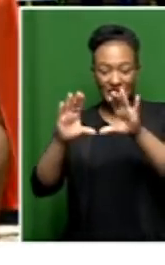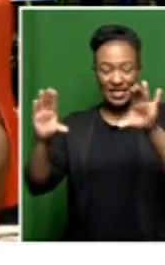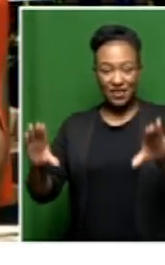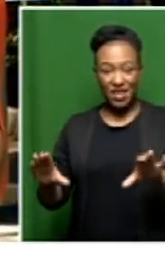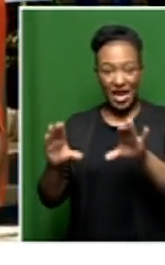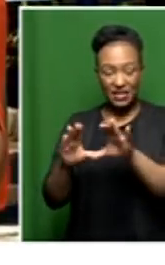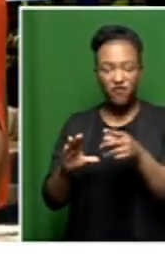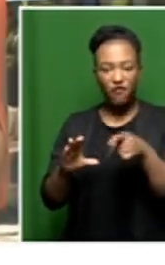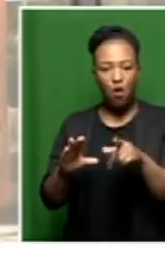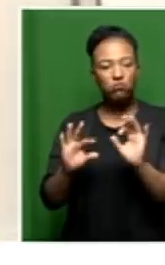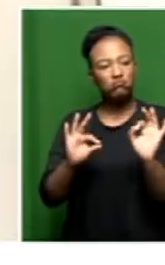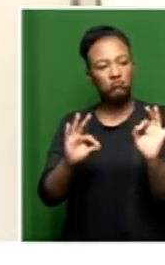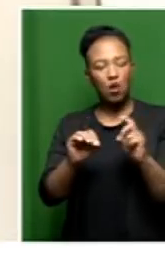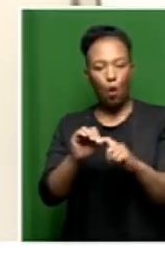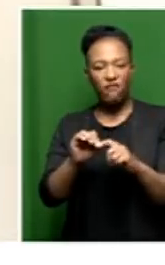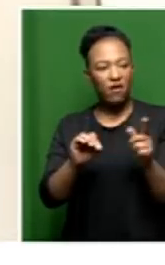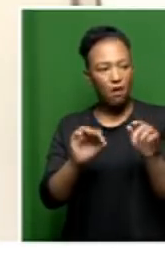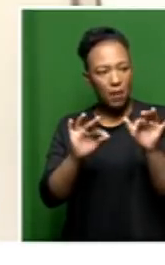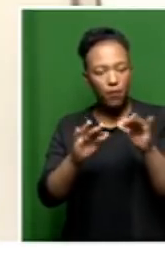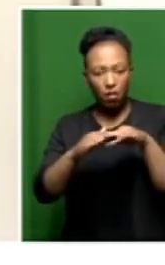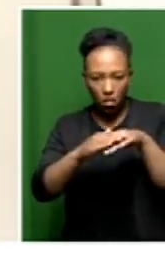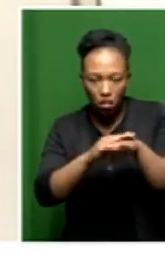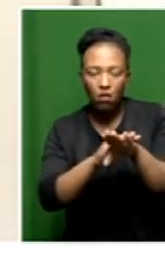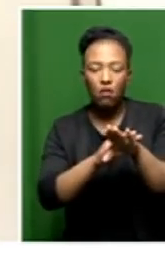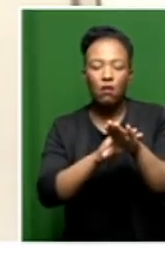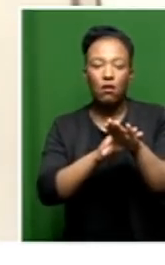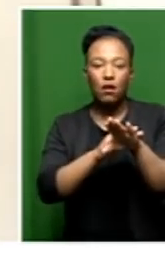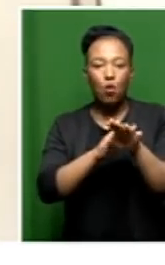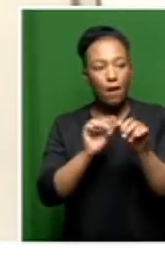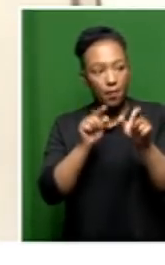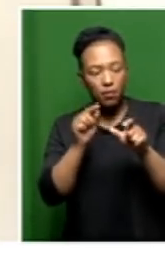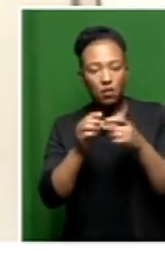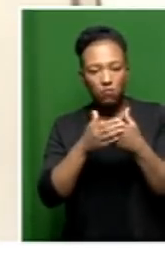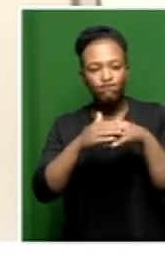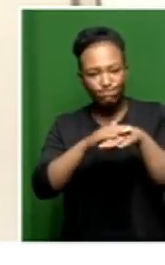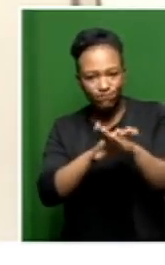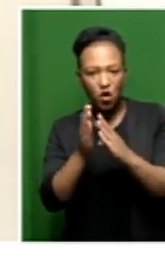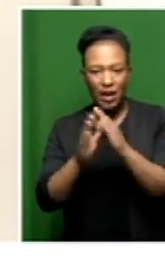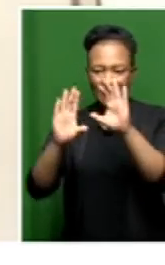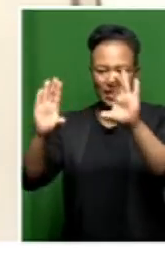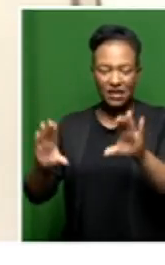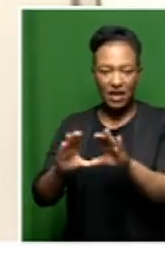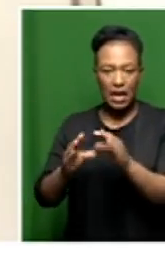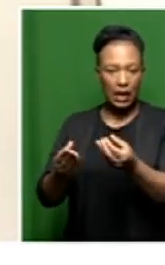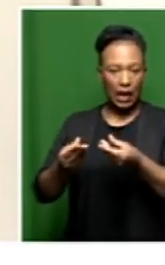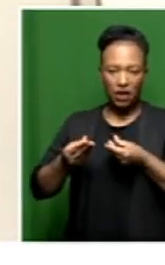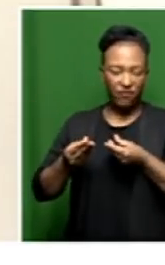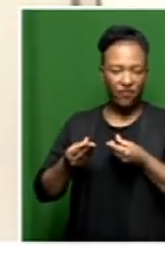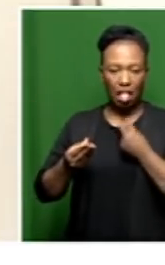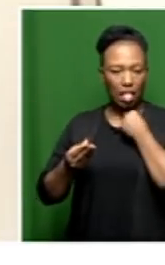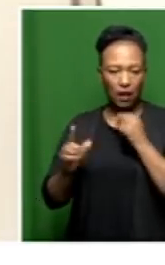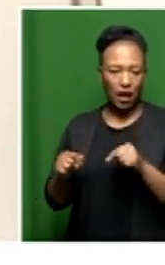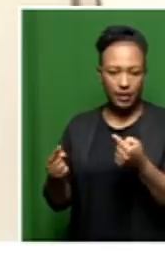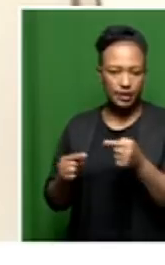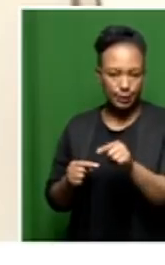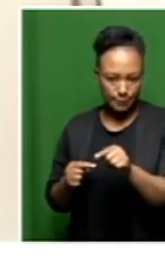which would give the right to occupy the building. And I must indicate